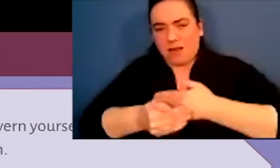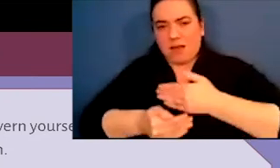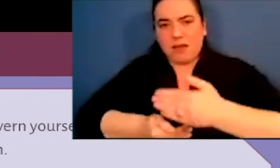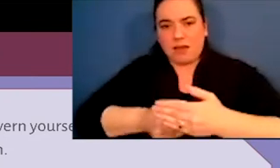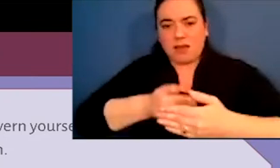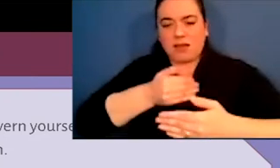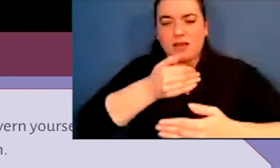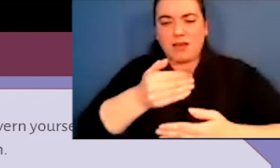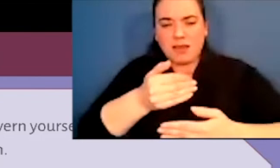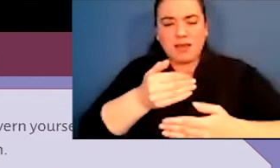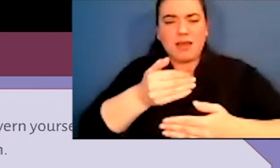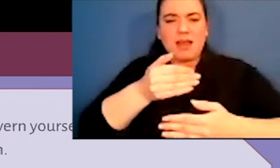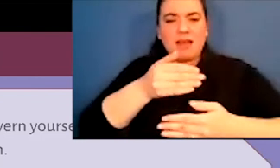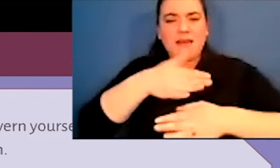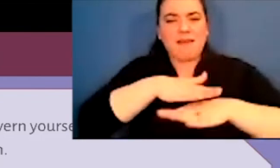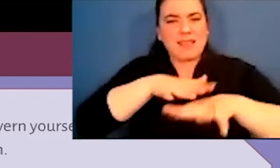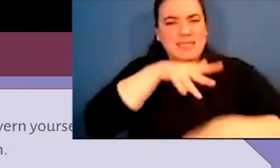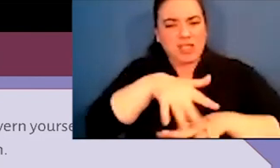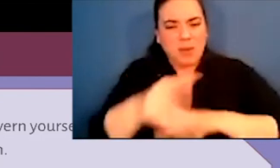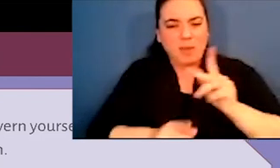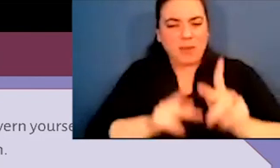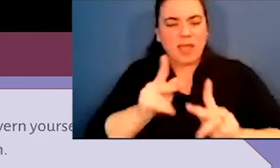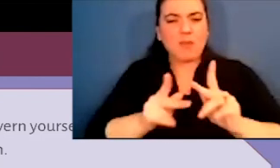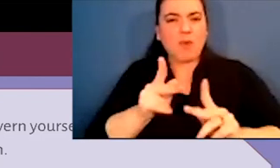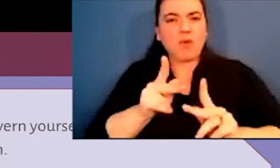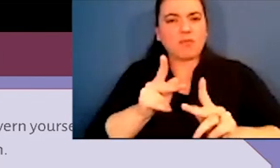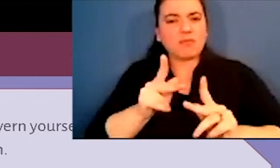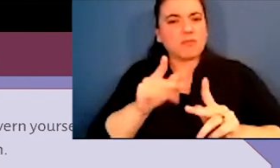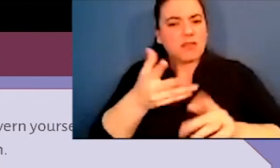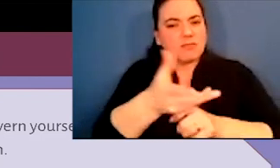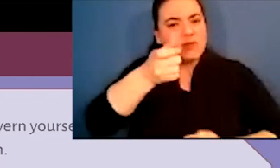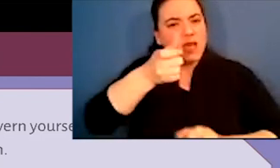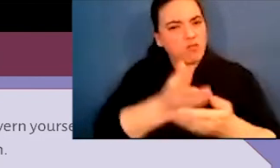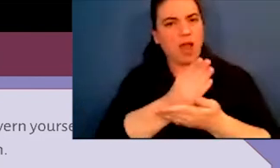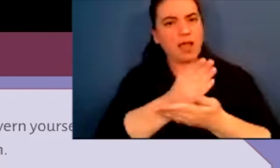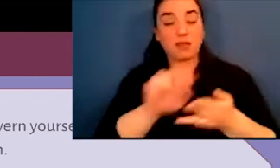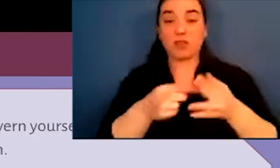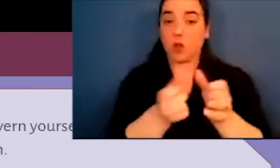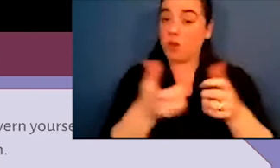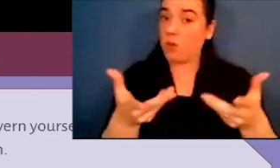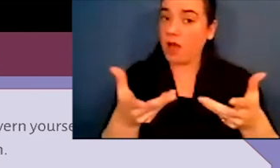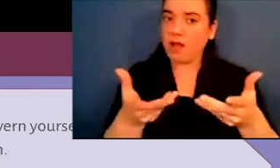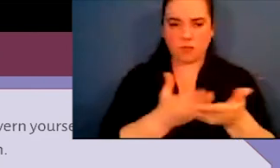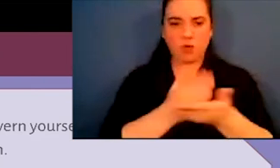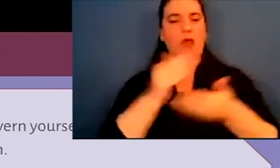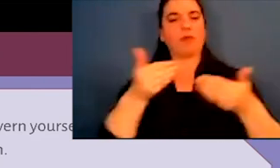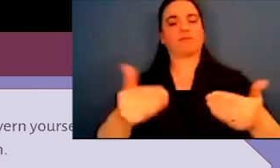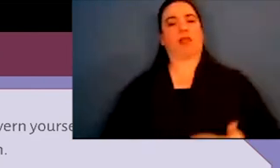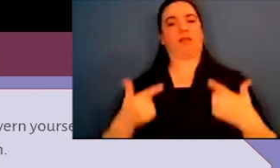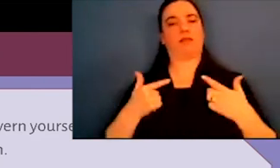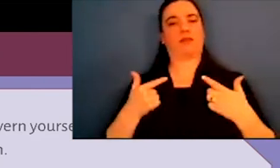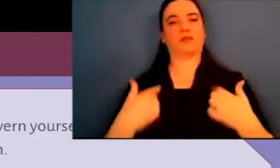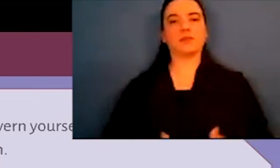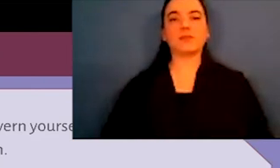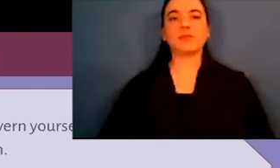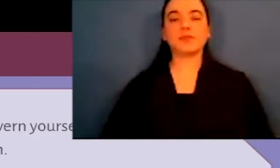and in an extremely slow and sacrificing process have indigenous people recovered certain rights, starting with the right to live.